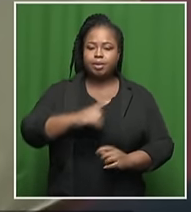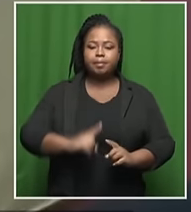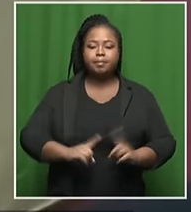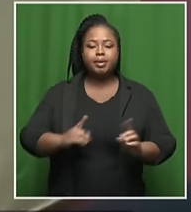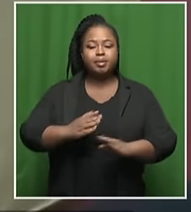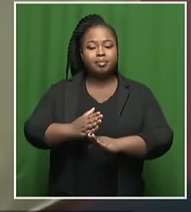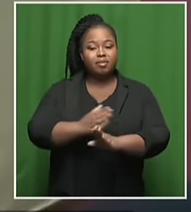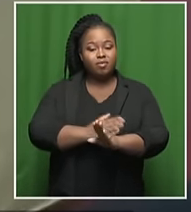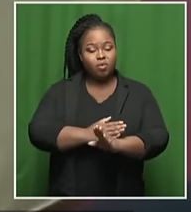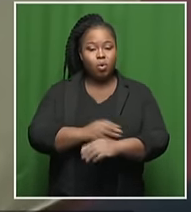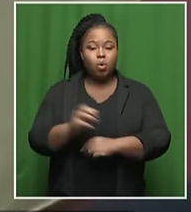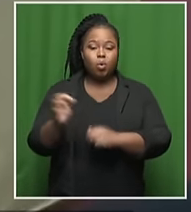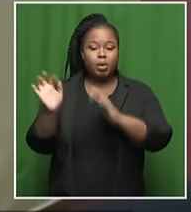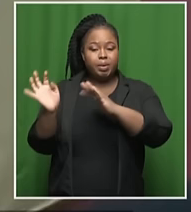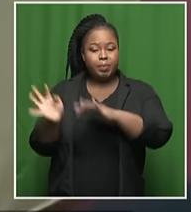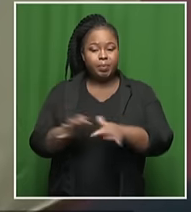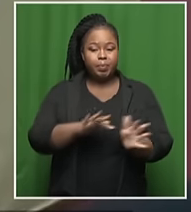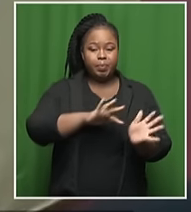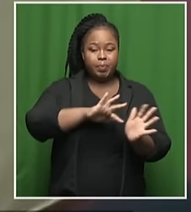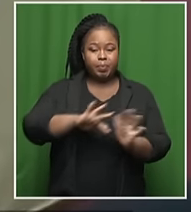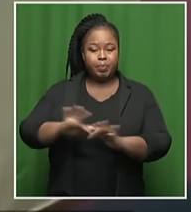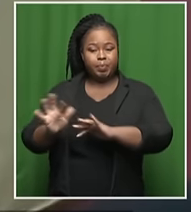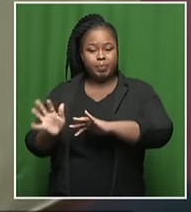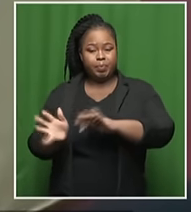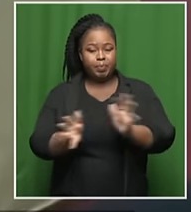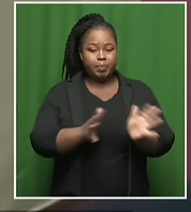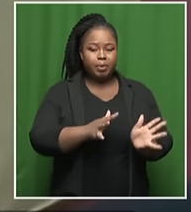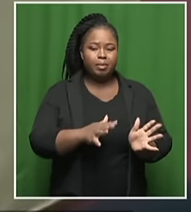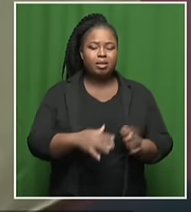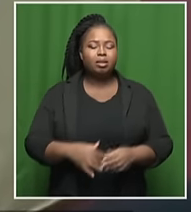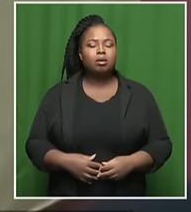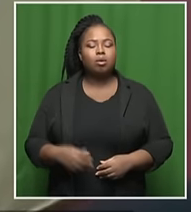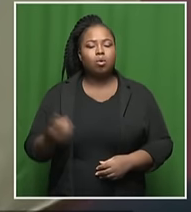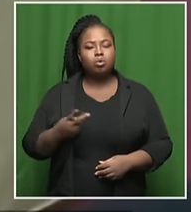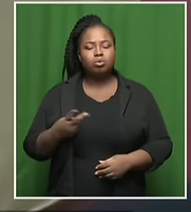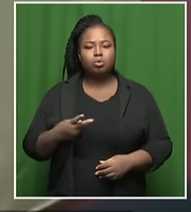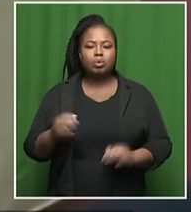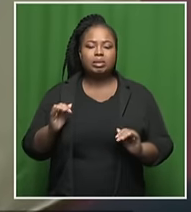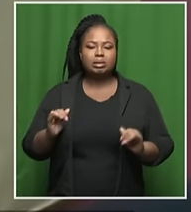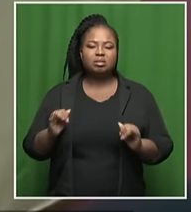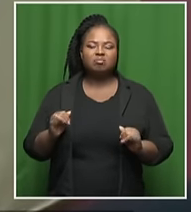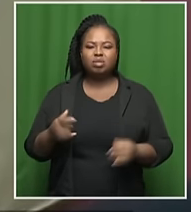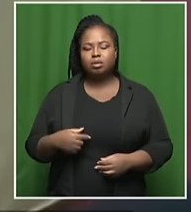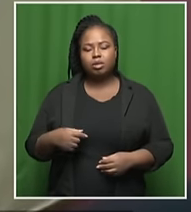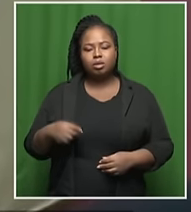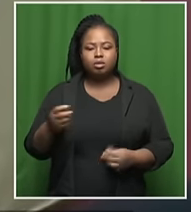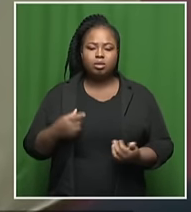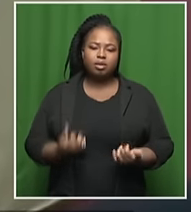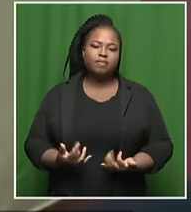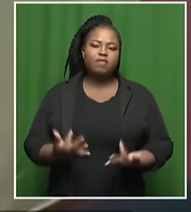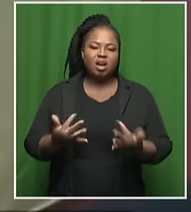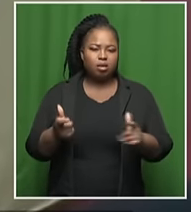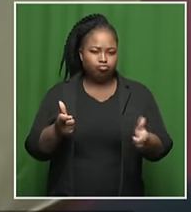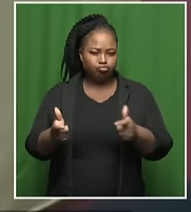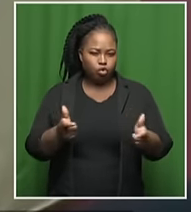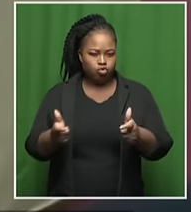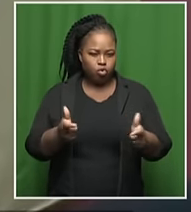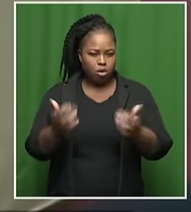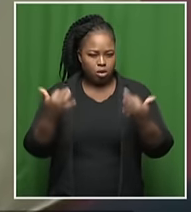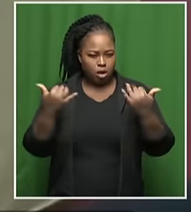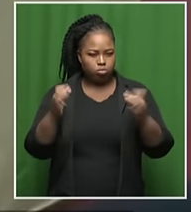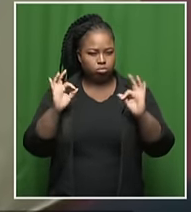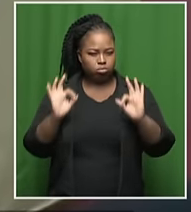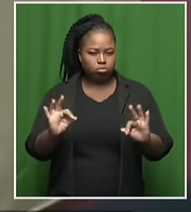to that, we had a lot of wind and it was really the wind conditions up until. So most of the fires are obviously under control now and managed